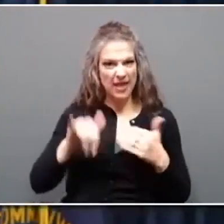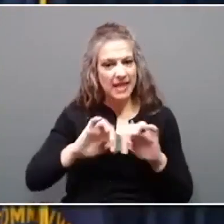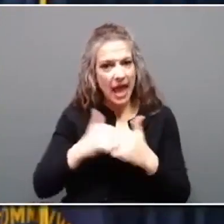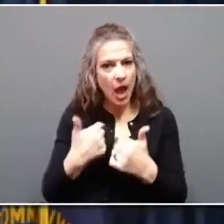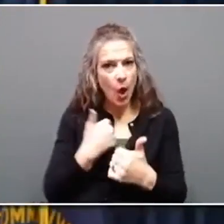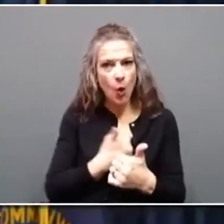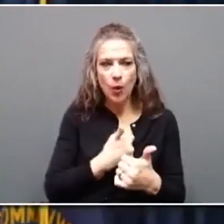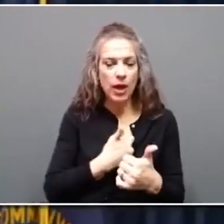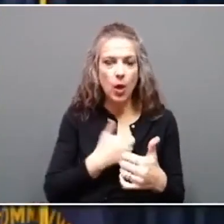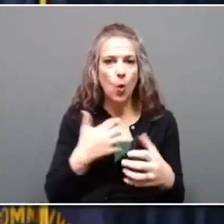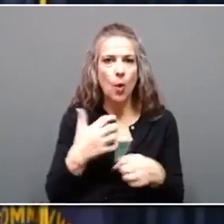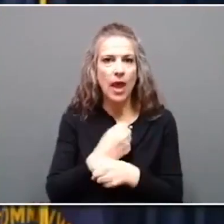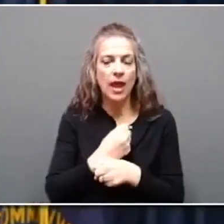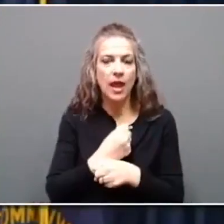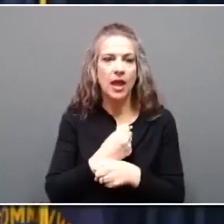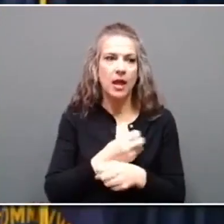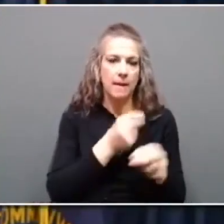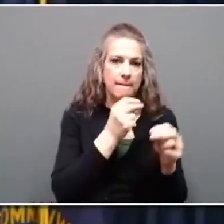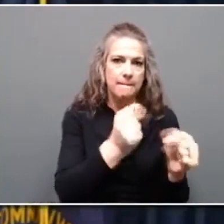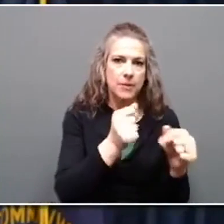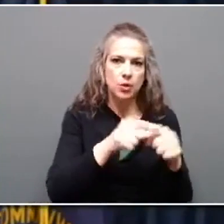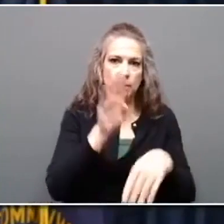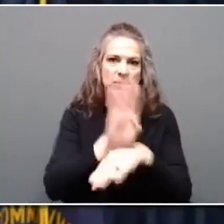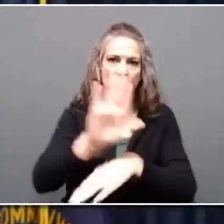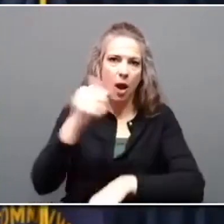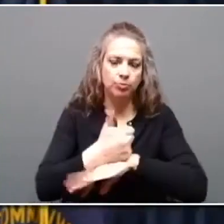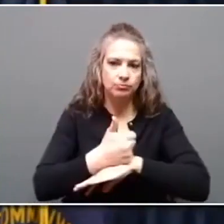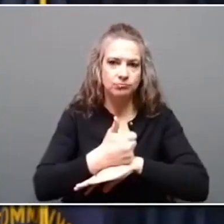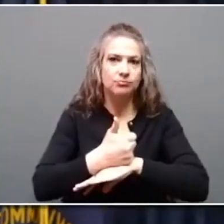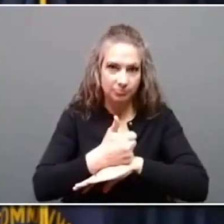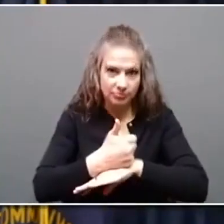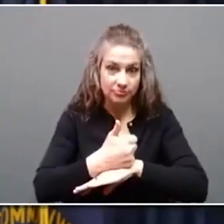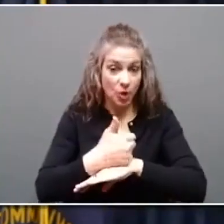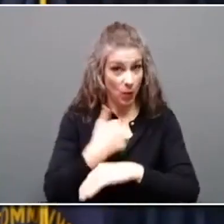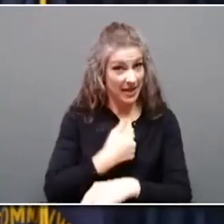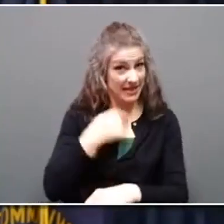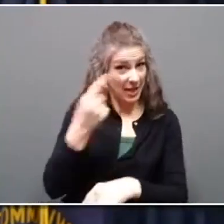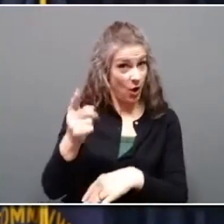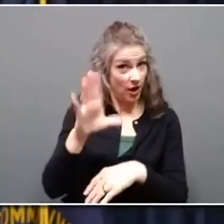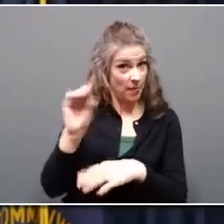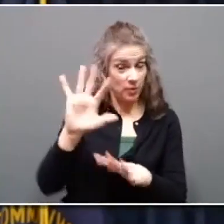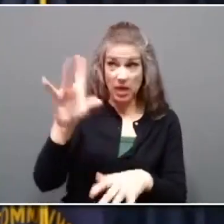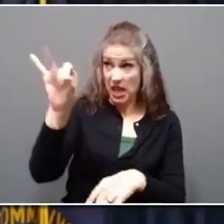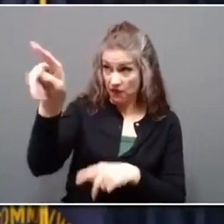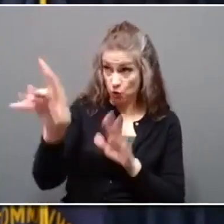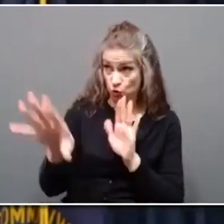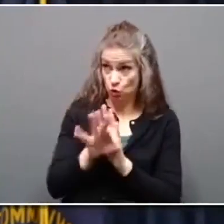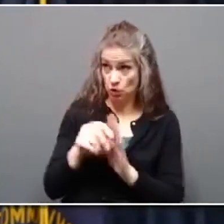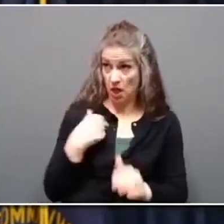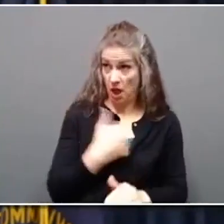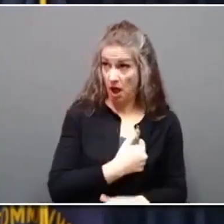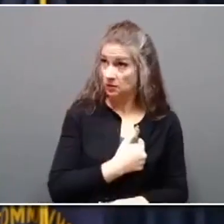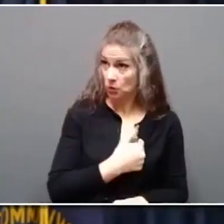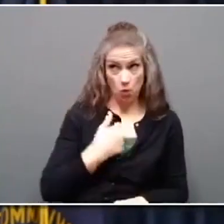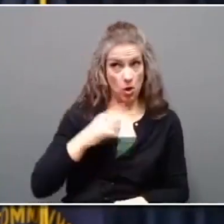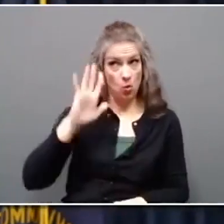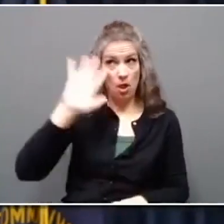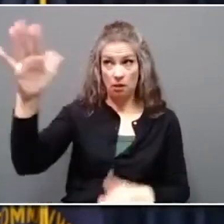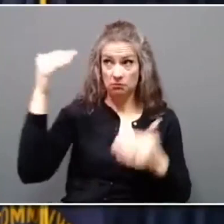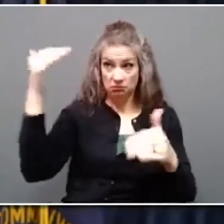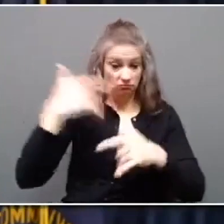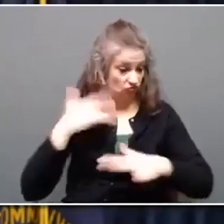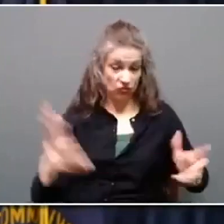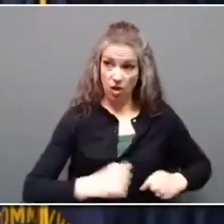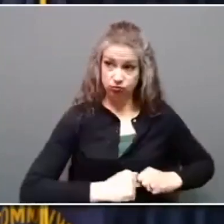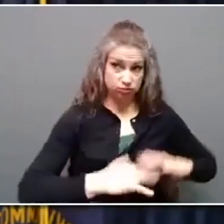market. It's one of the most important things that we're able to tell companies that if they choose us, we will get them up and operating faster than